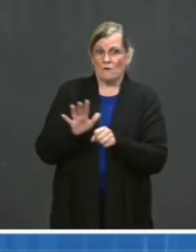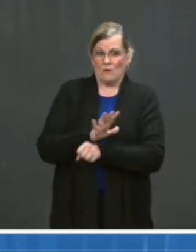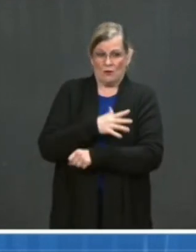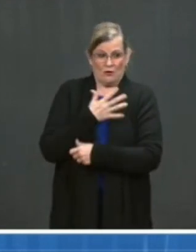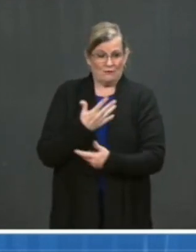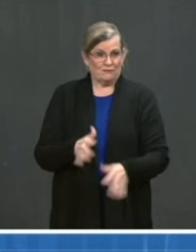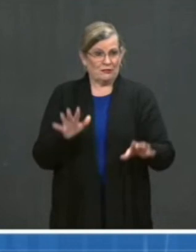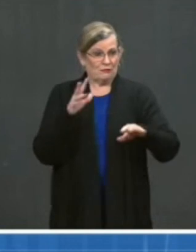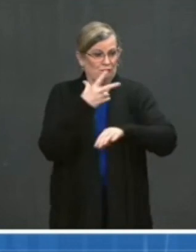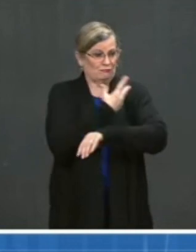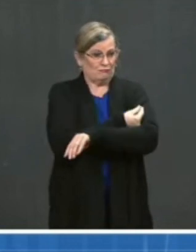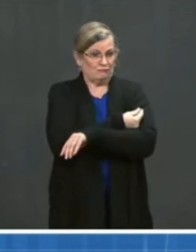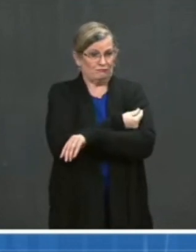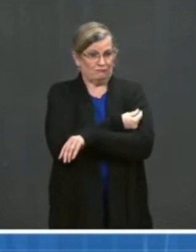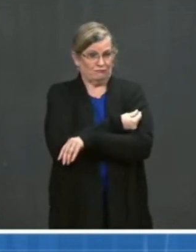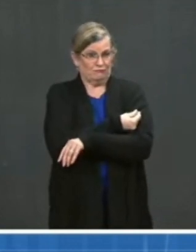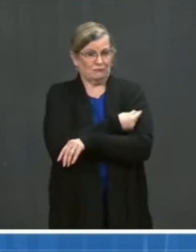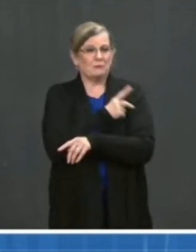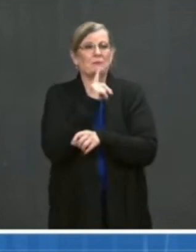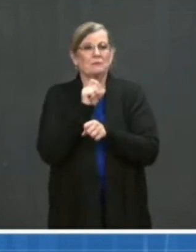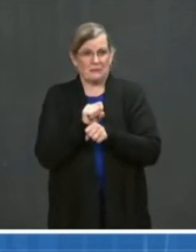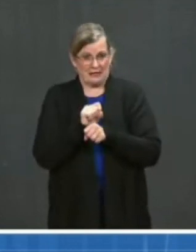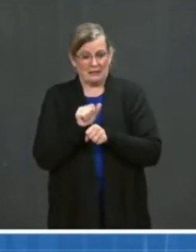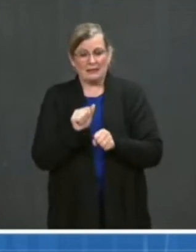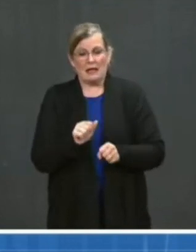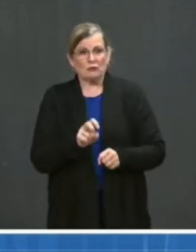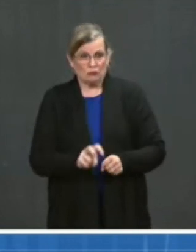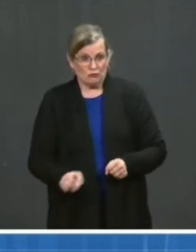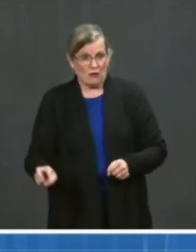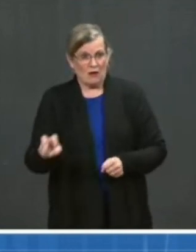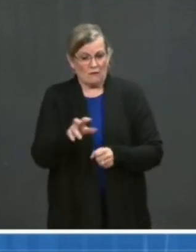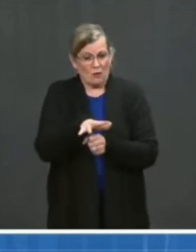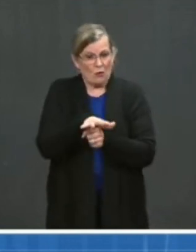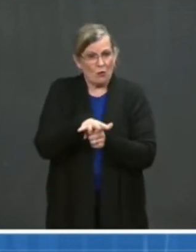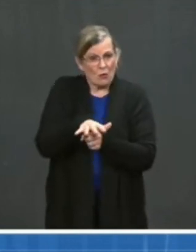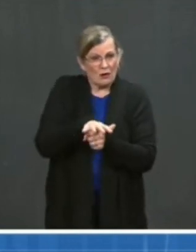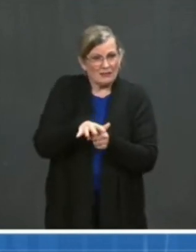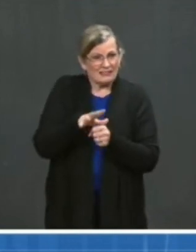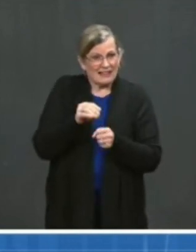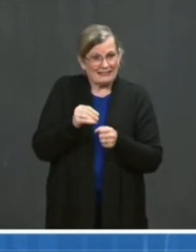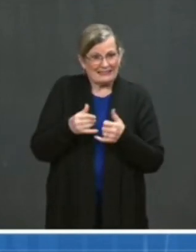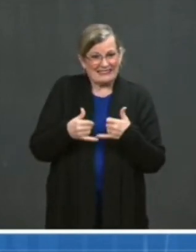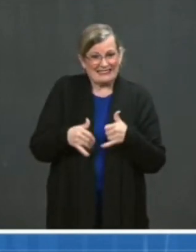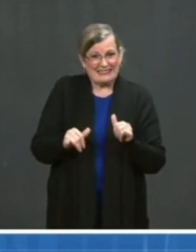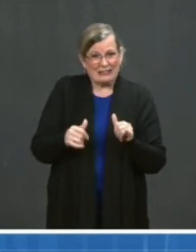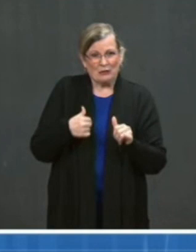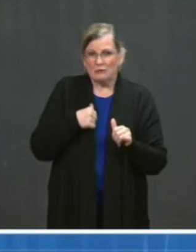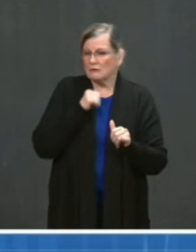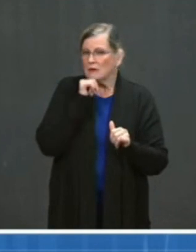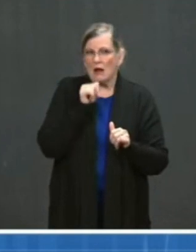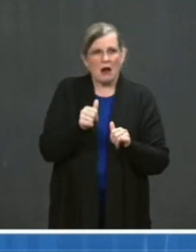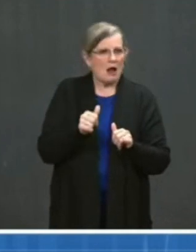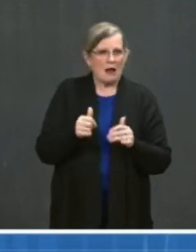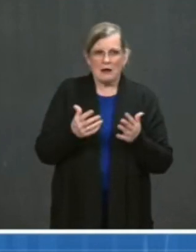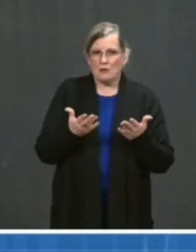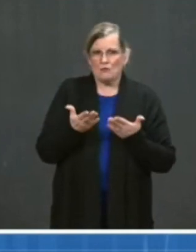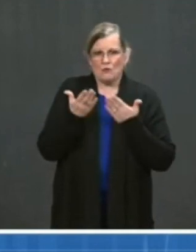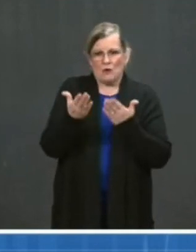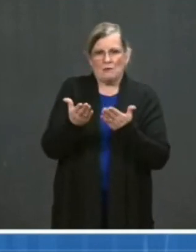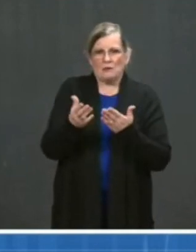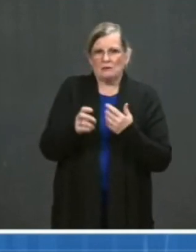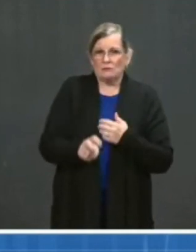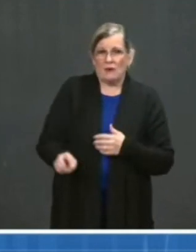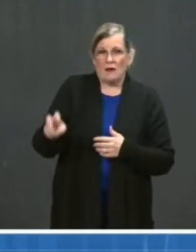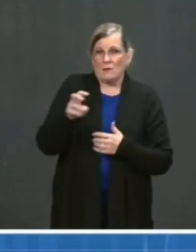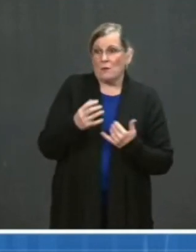to themselves, CDC is not recommending travel at this time due to the rising number of cases. Before I